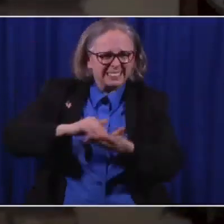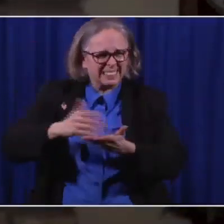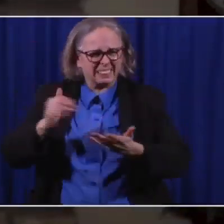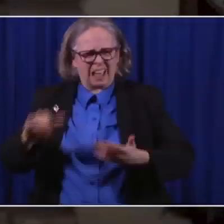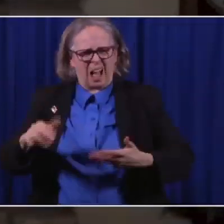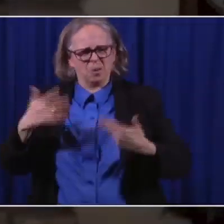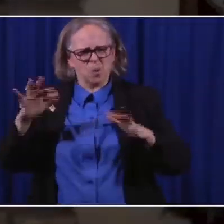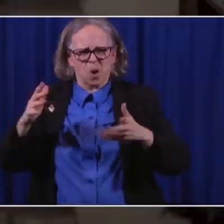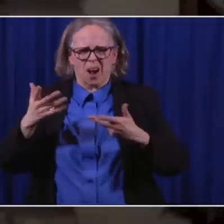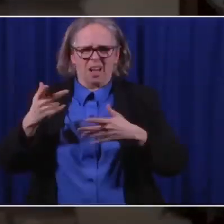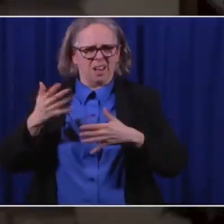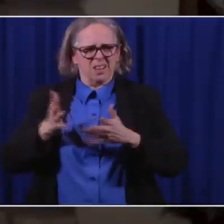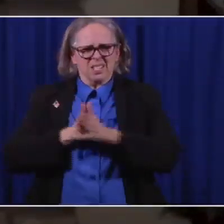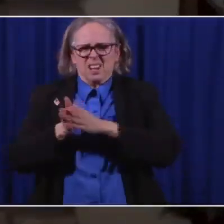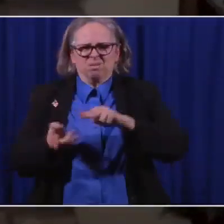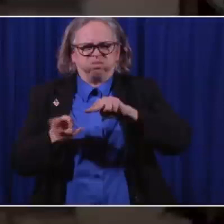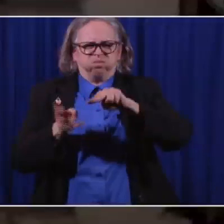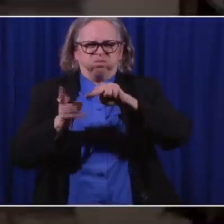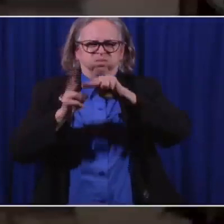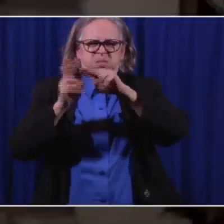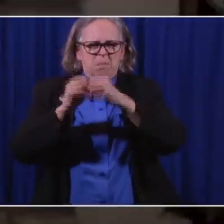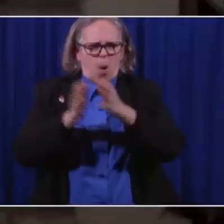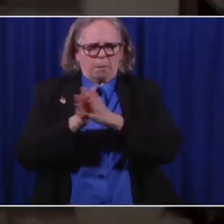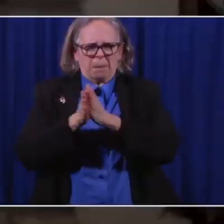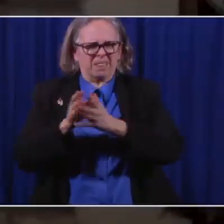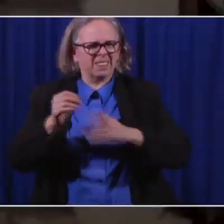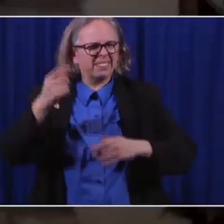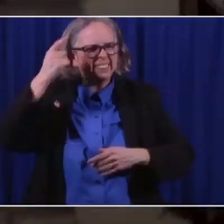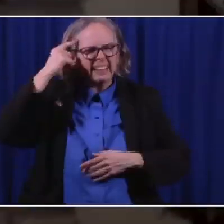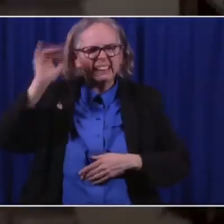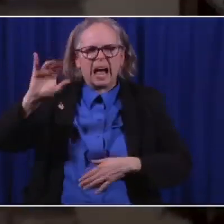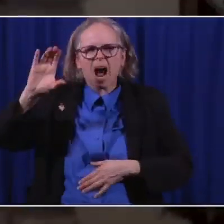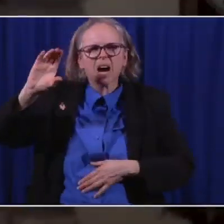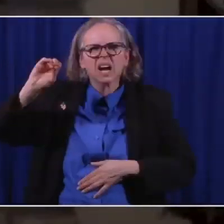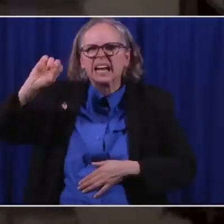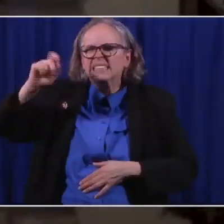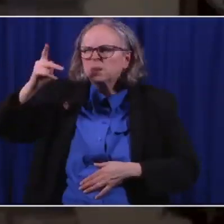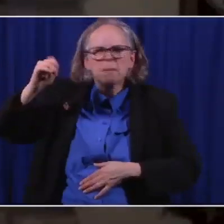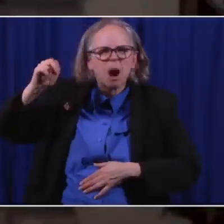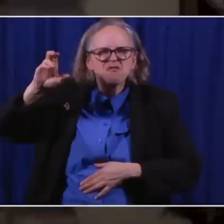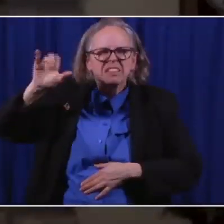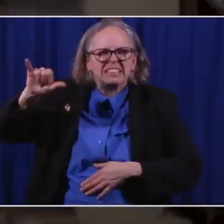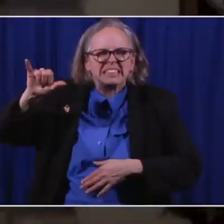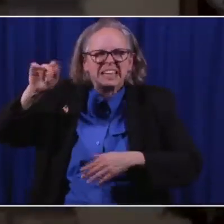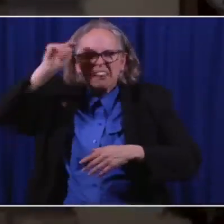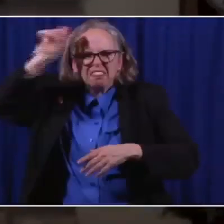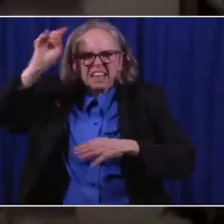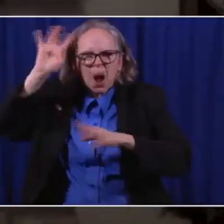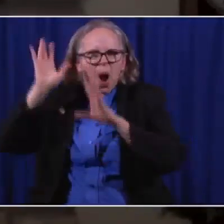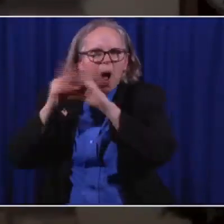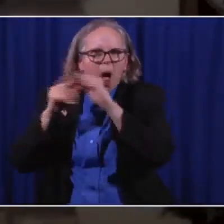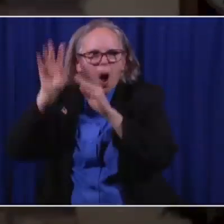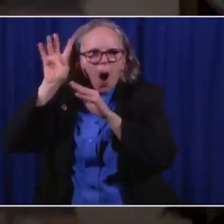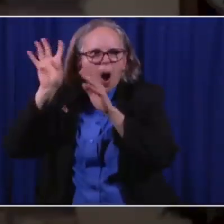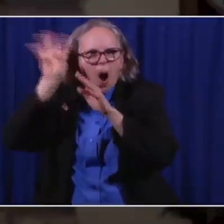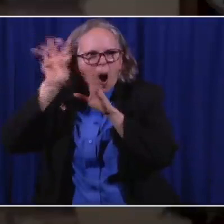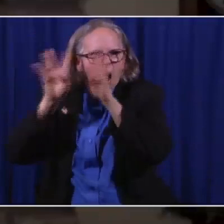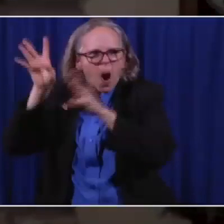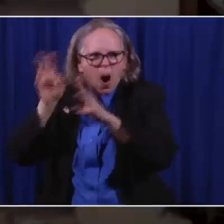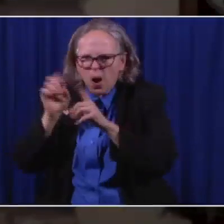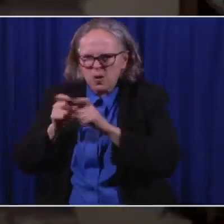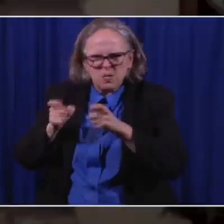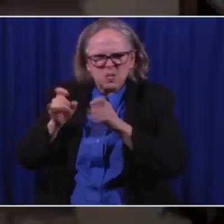fires of people who believe there's a conspiracy. And I think it would lessen faith in our system.